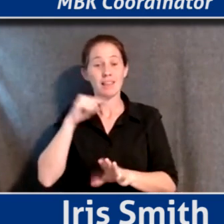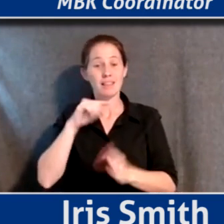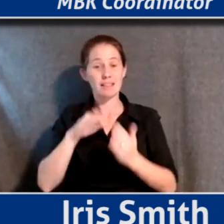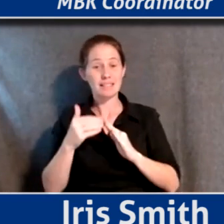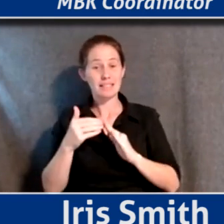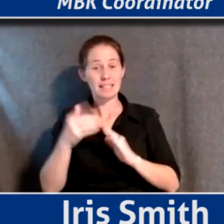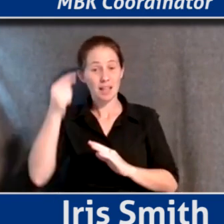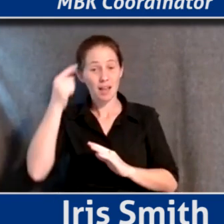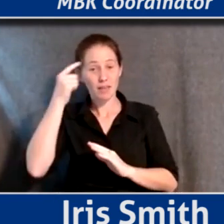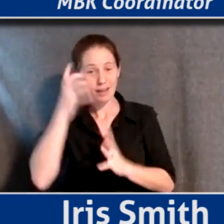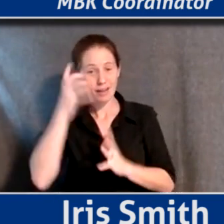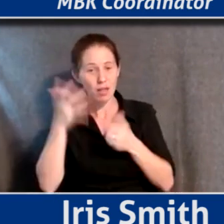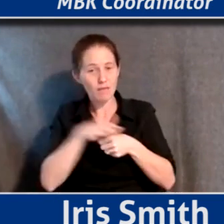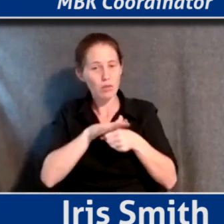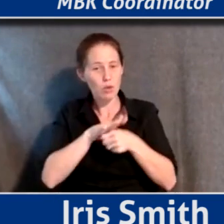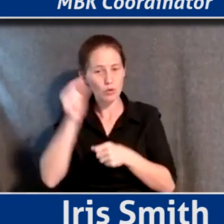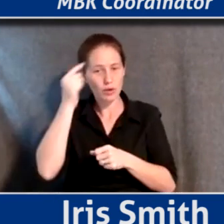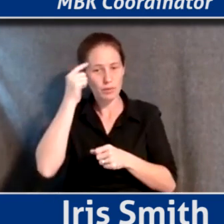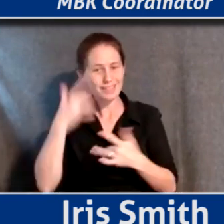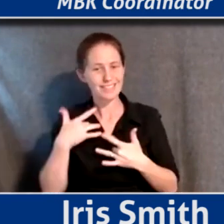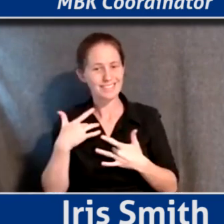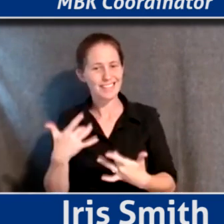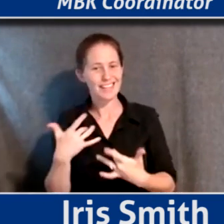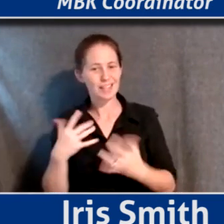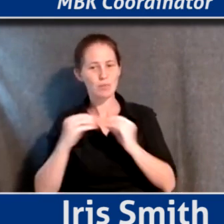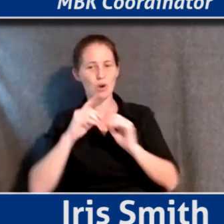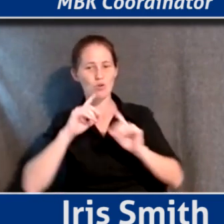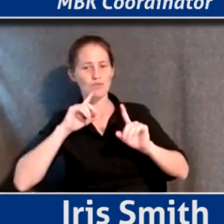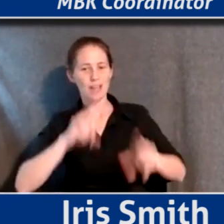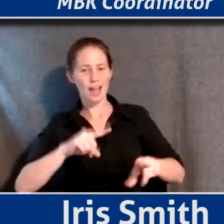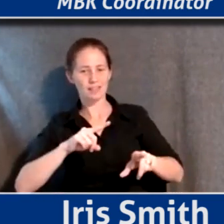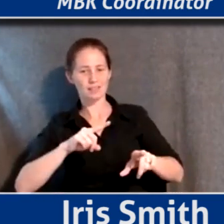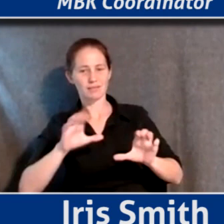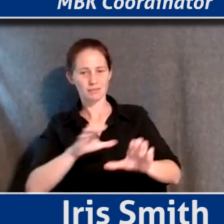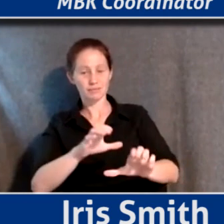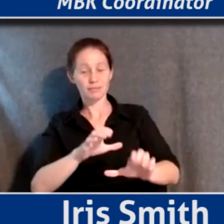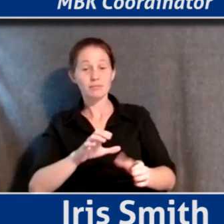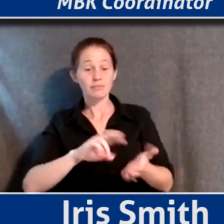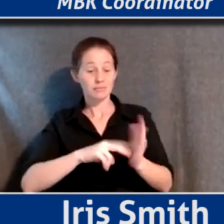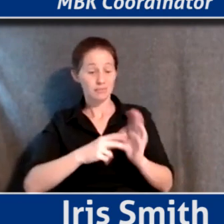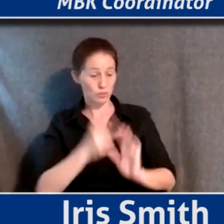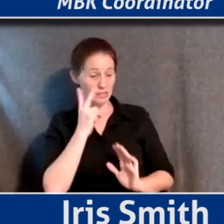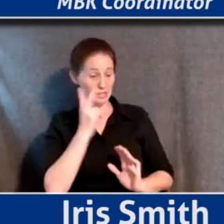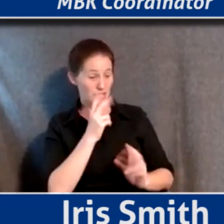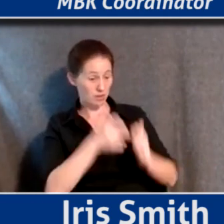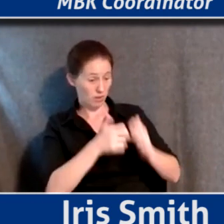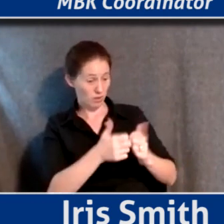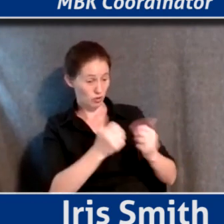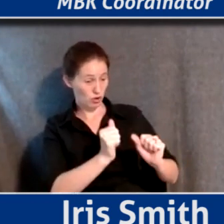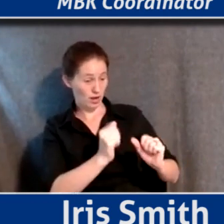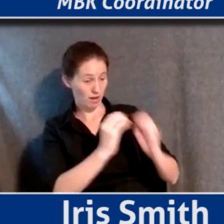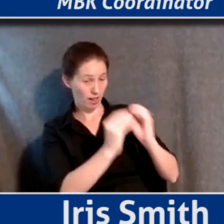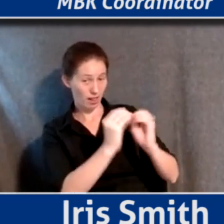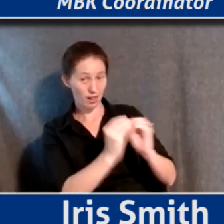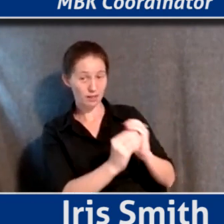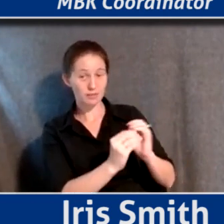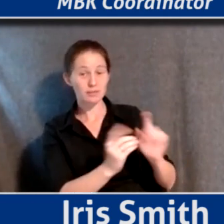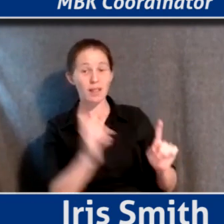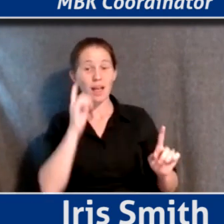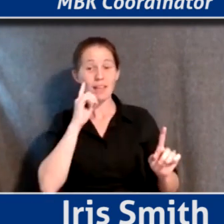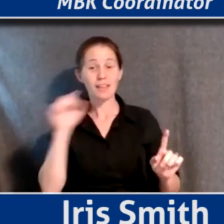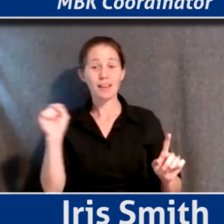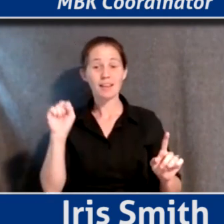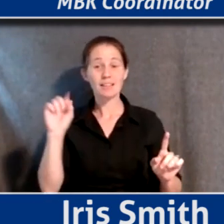government and a lot of local governments tend to be reactive in a lot of ways, right? Like, we see a problem, and then we're trying to fix it. I think what the